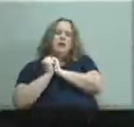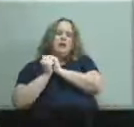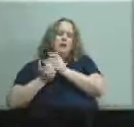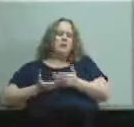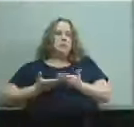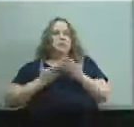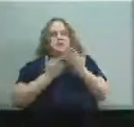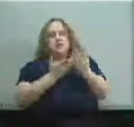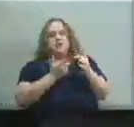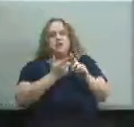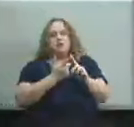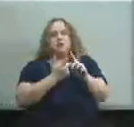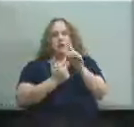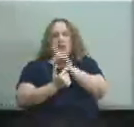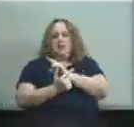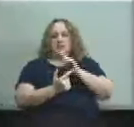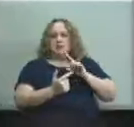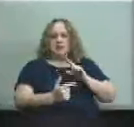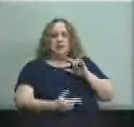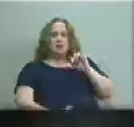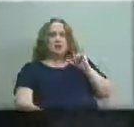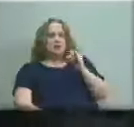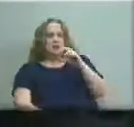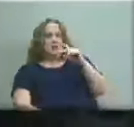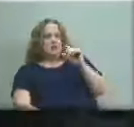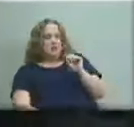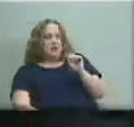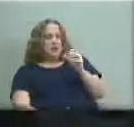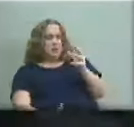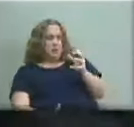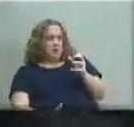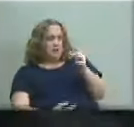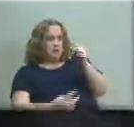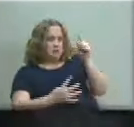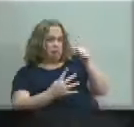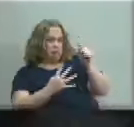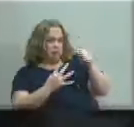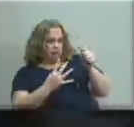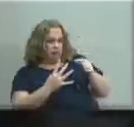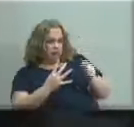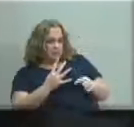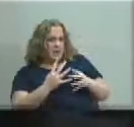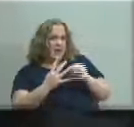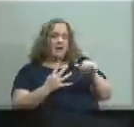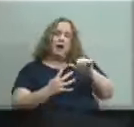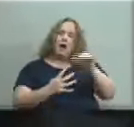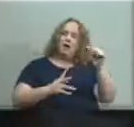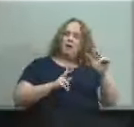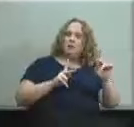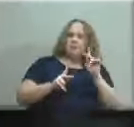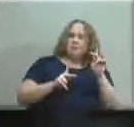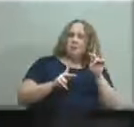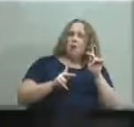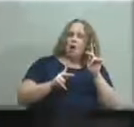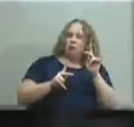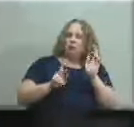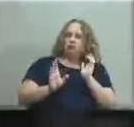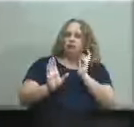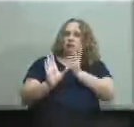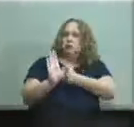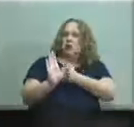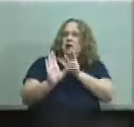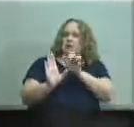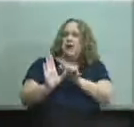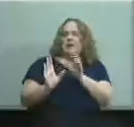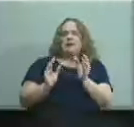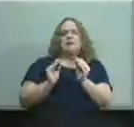jcps is looking for this other stakeholders other key uh organizations are are on board that becomes